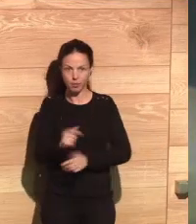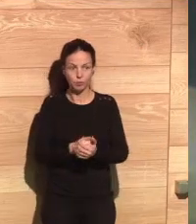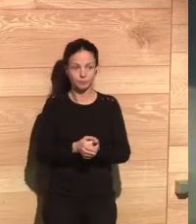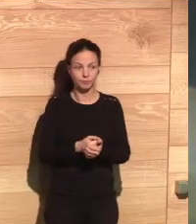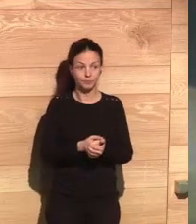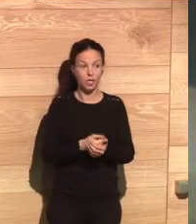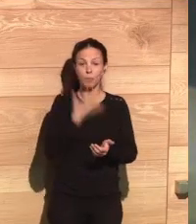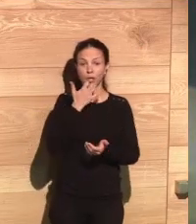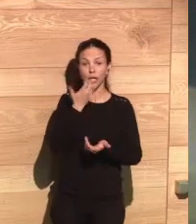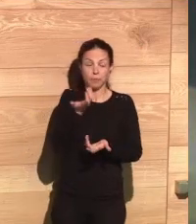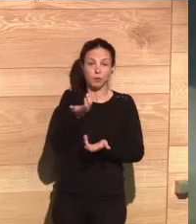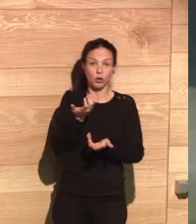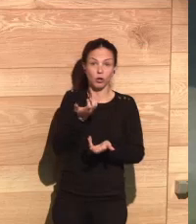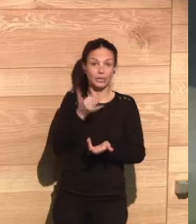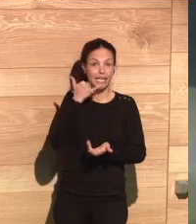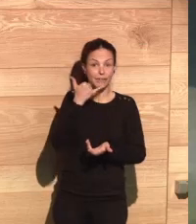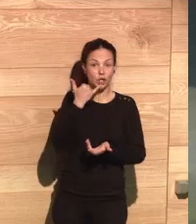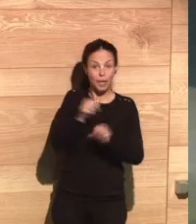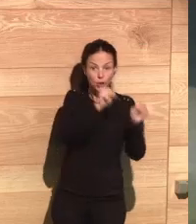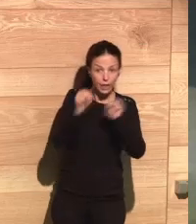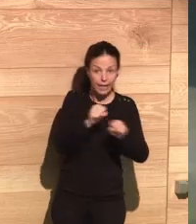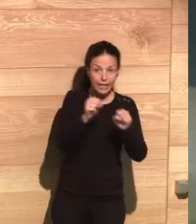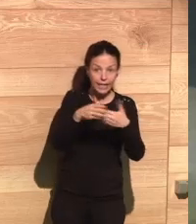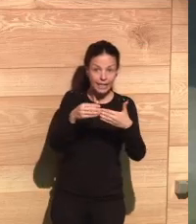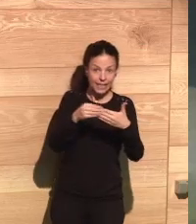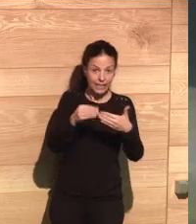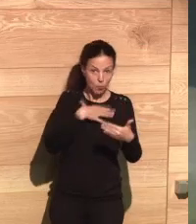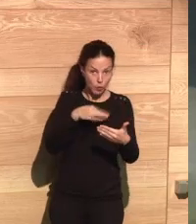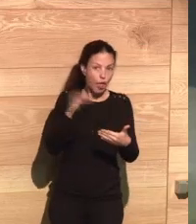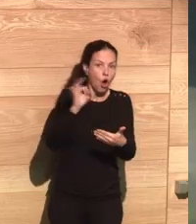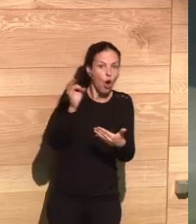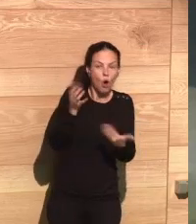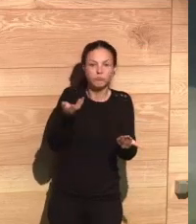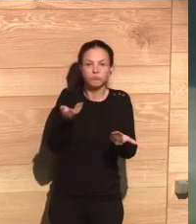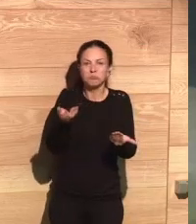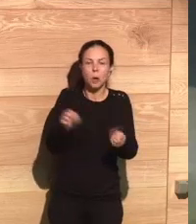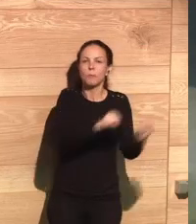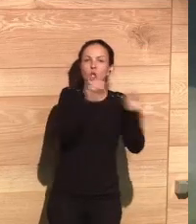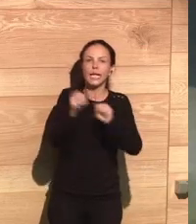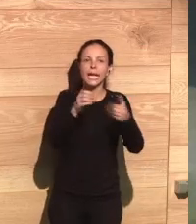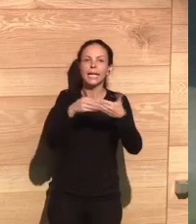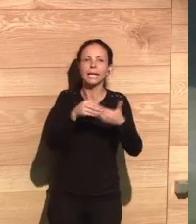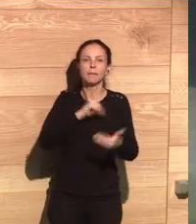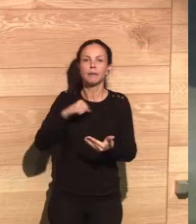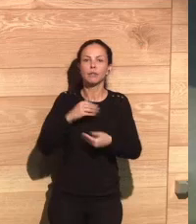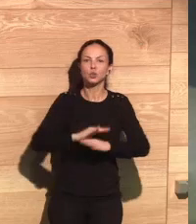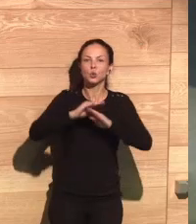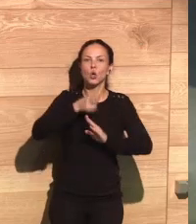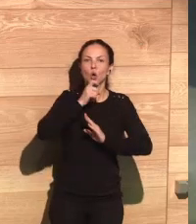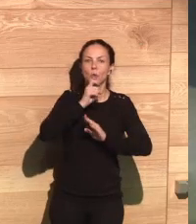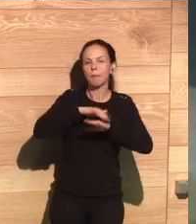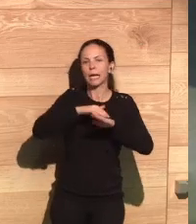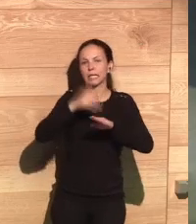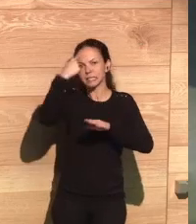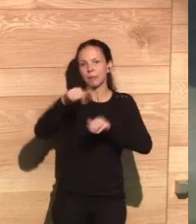For this type of cases, how can Telefonica protect their customers or how do you see yourselves protecting your